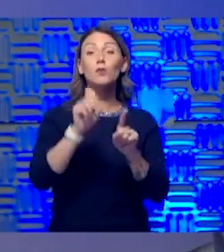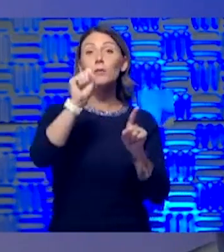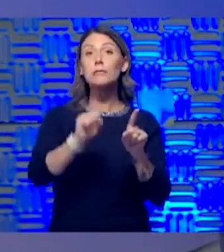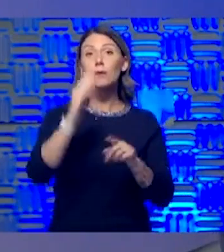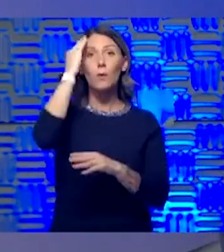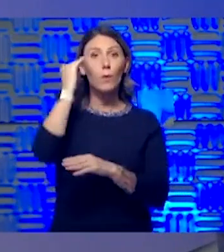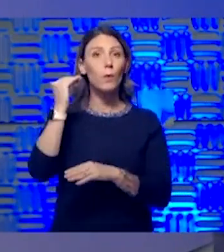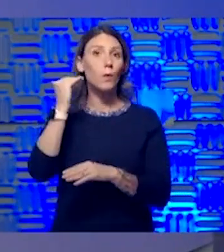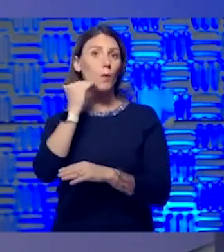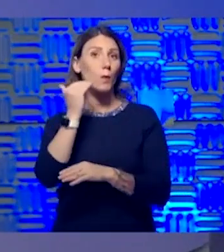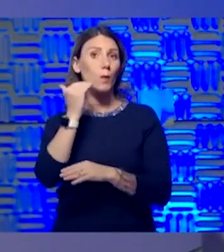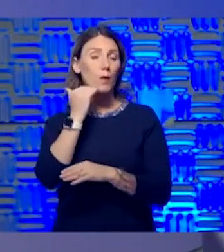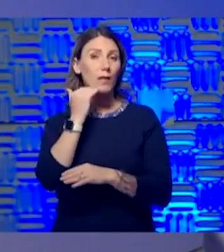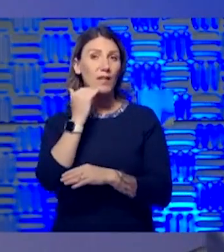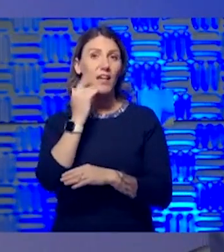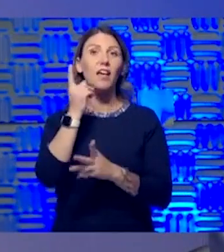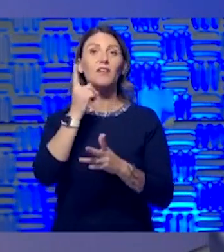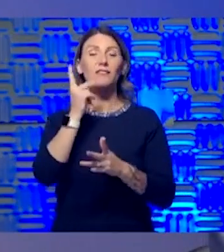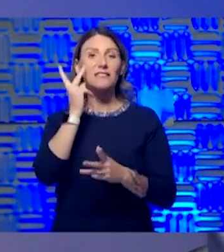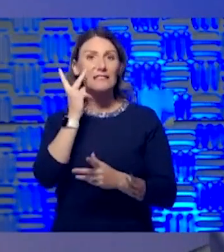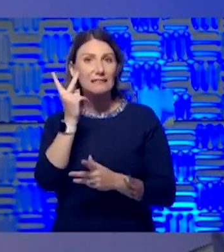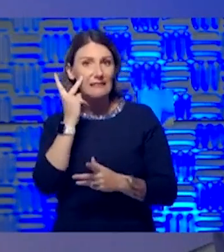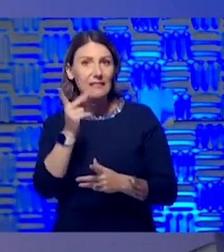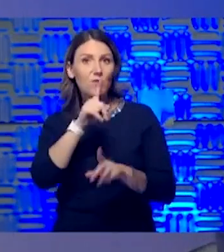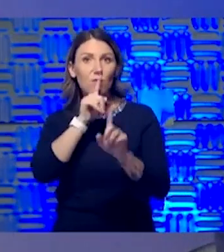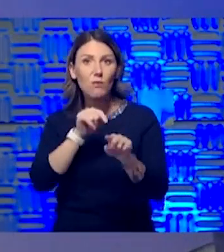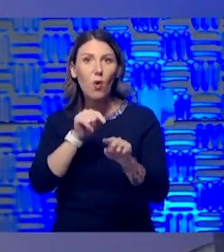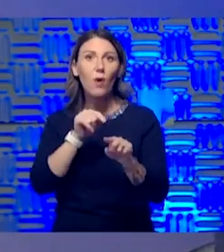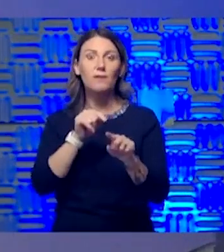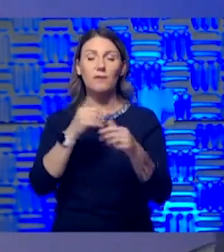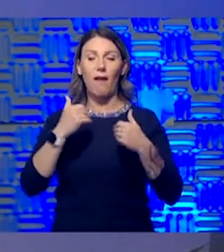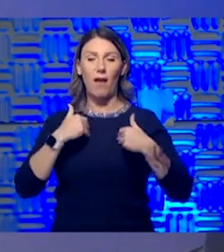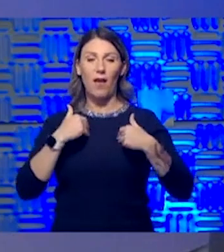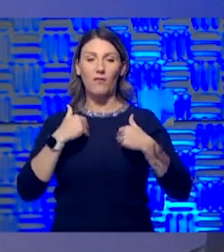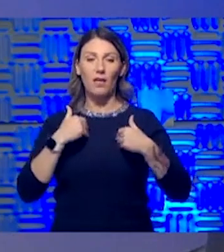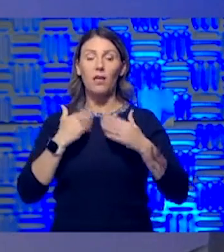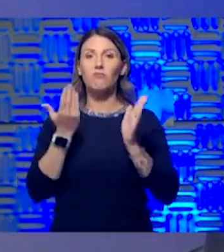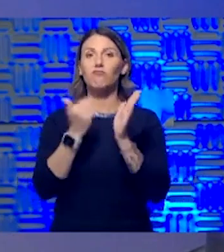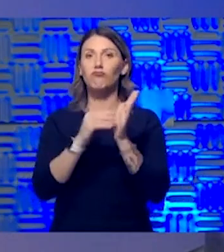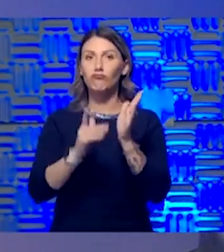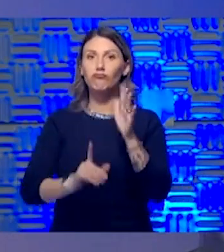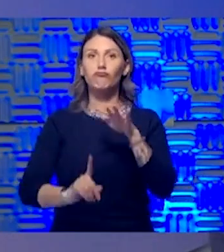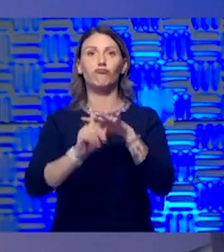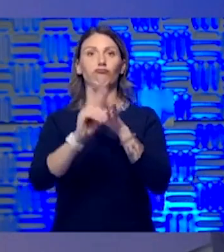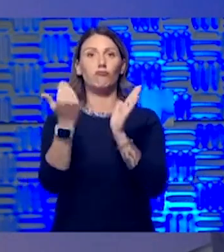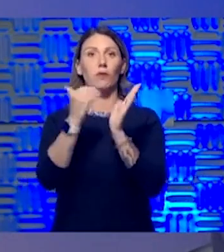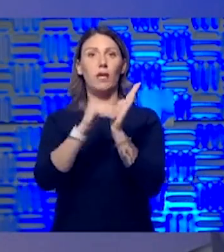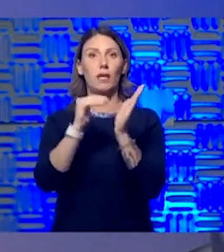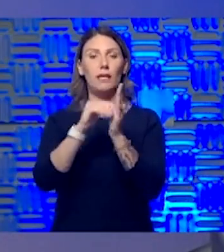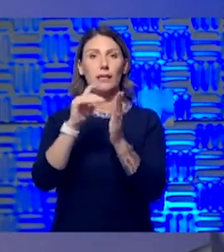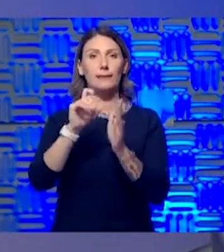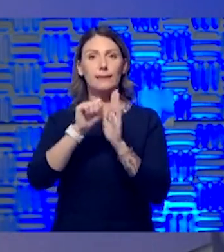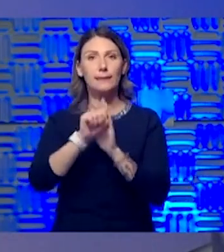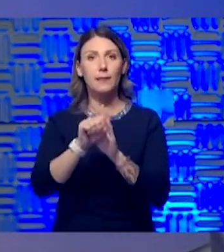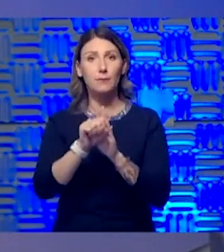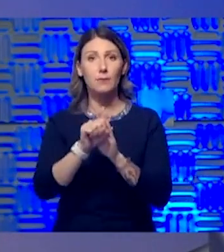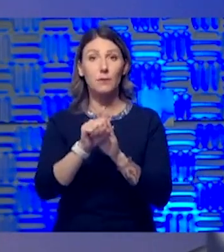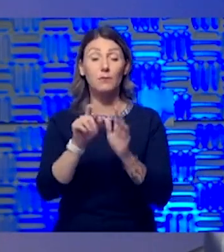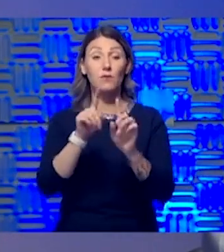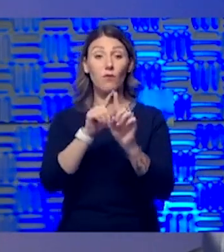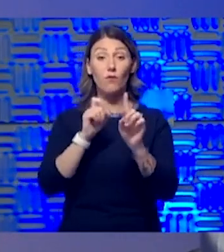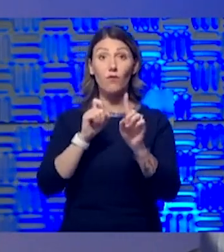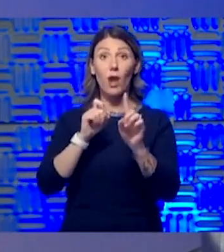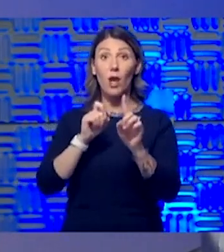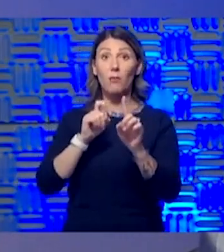where people are having recurrent symptoms. Are you reinfected? And so far, based on culture, from early reports, they